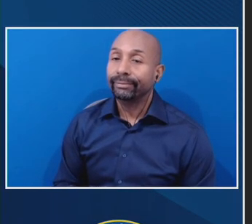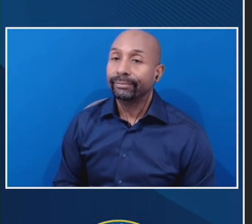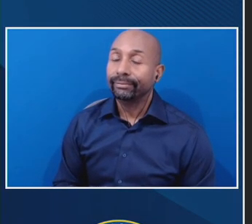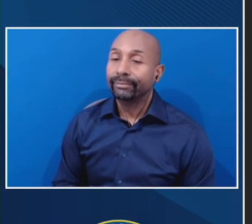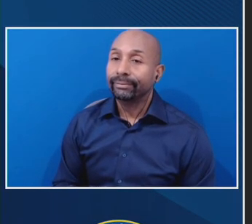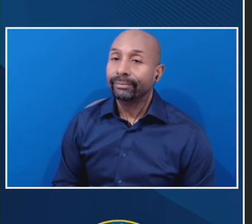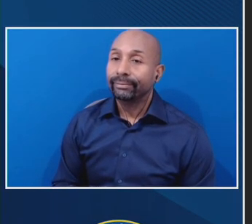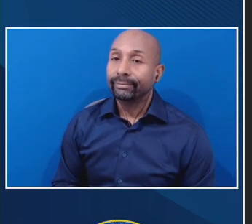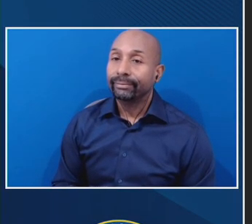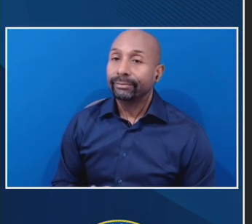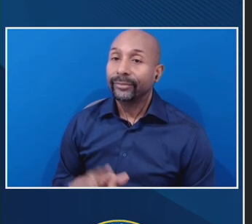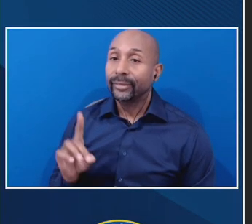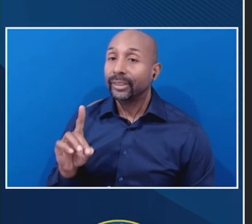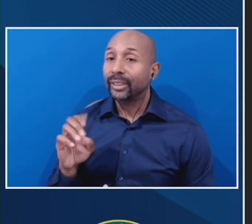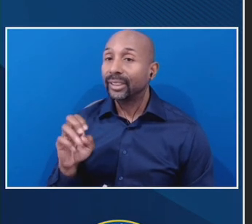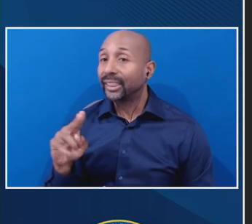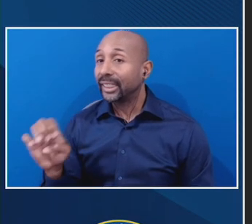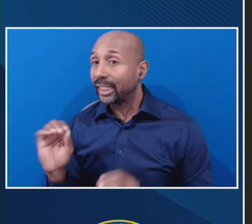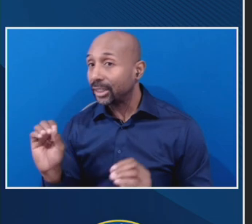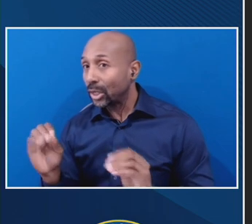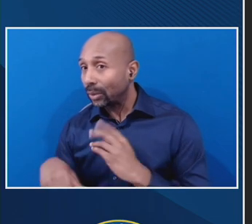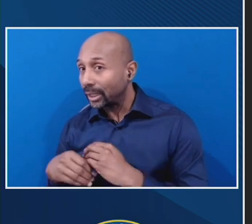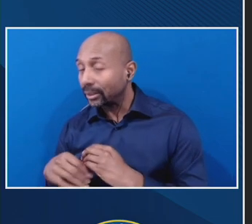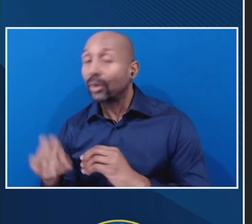Denise, any additions, we'll go with Robin.